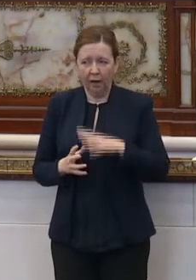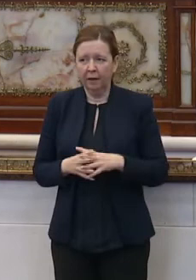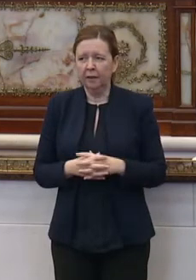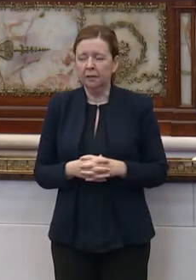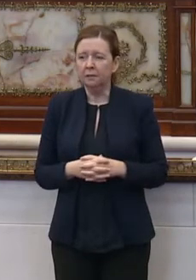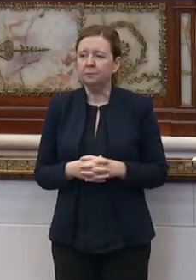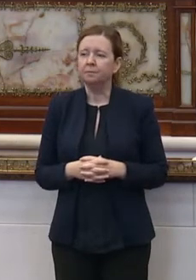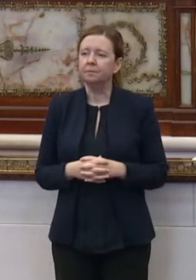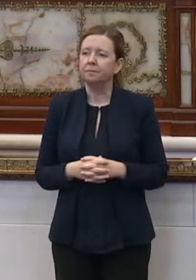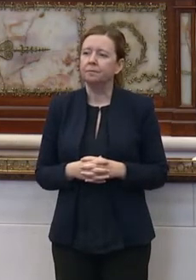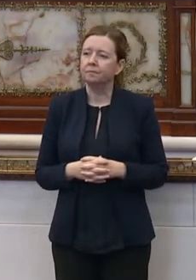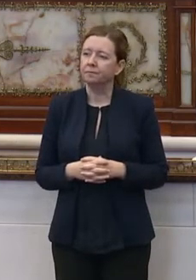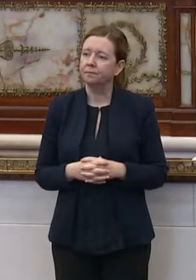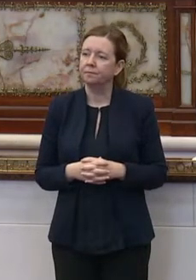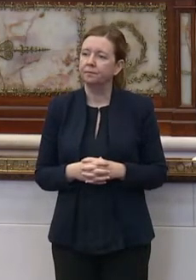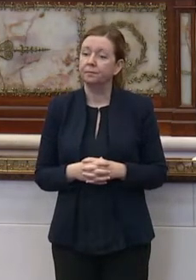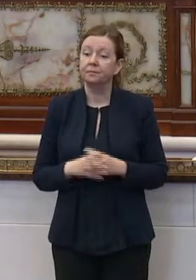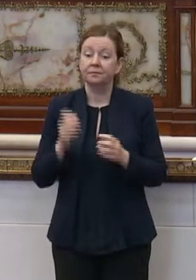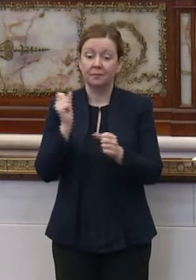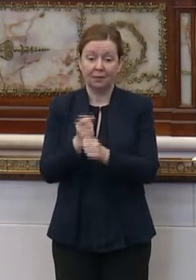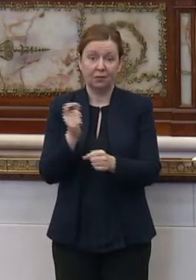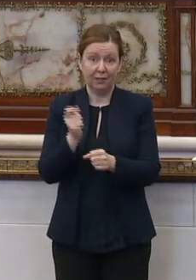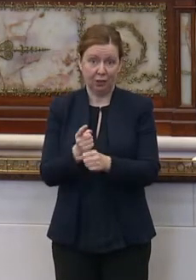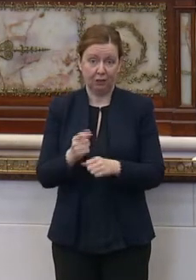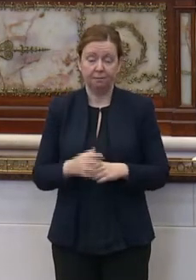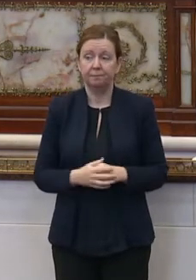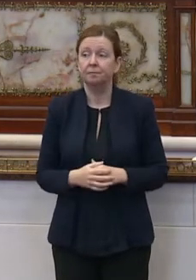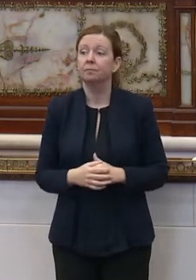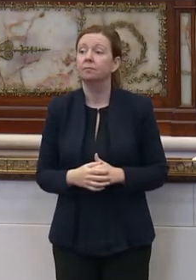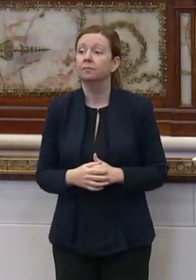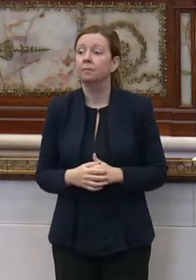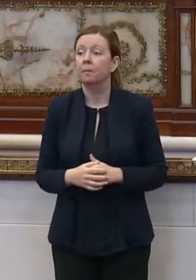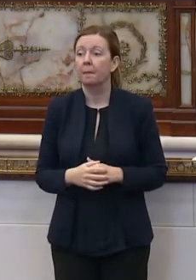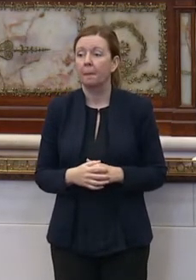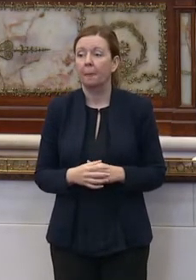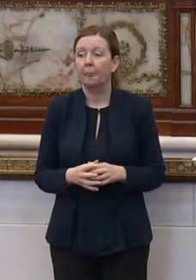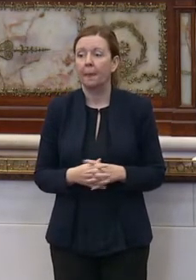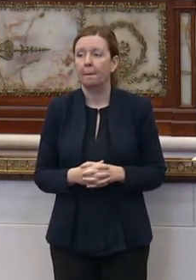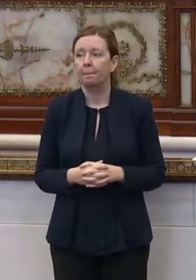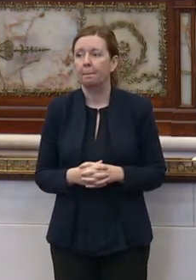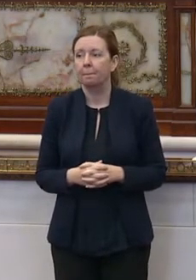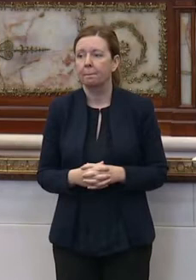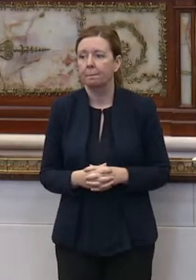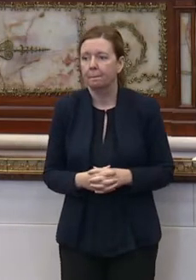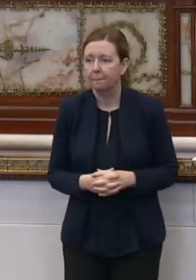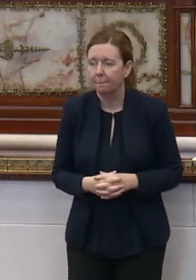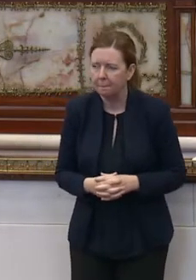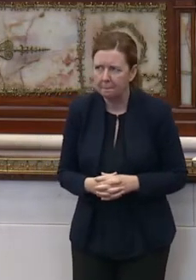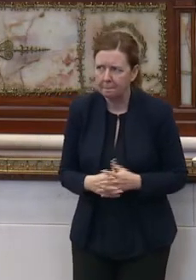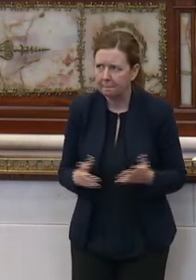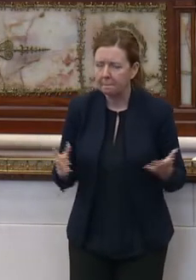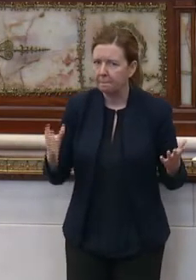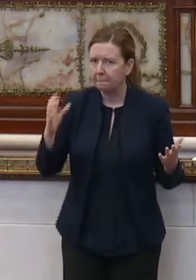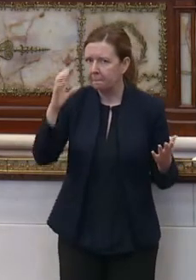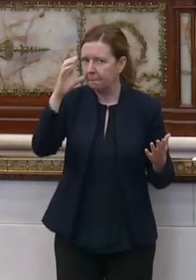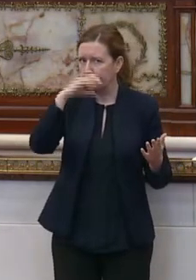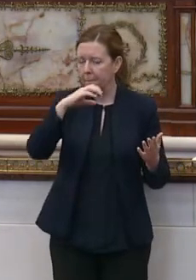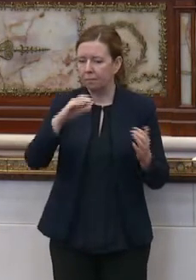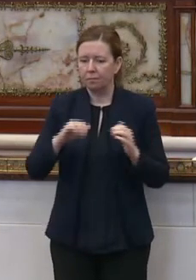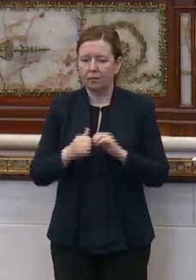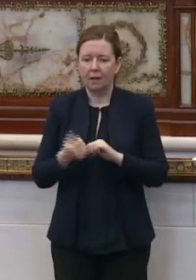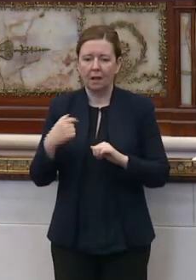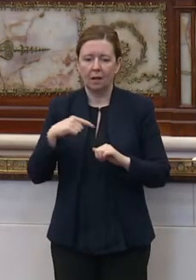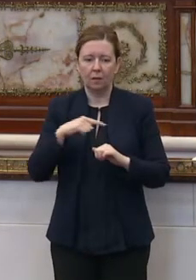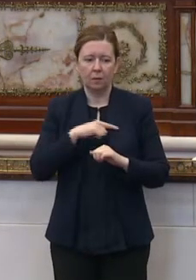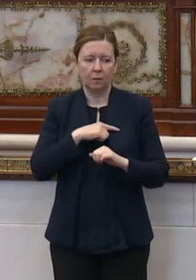And every year, it's been a mystery to me how we